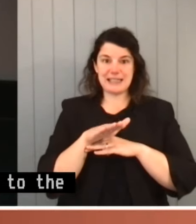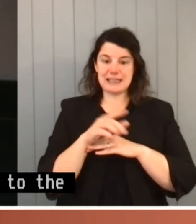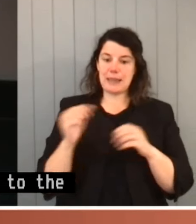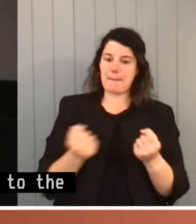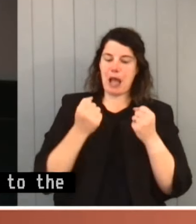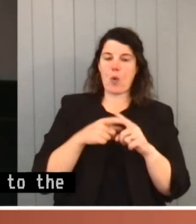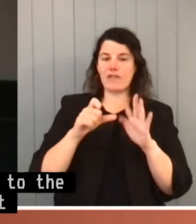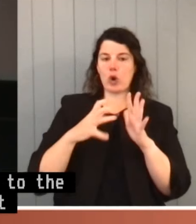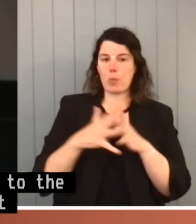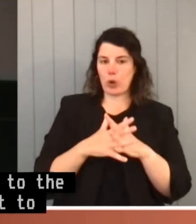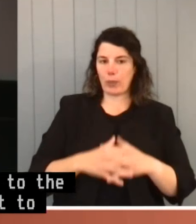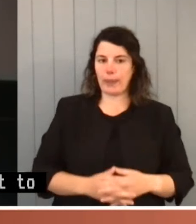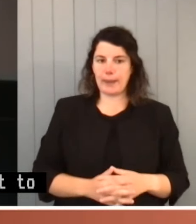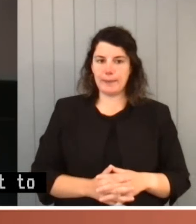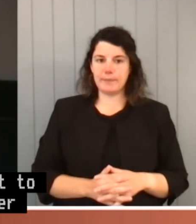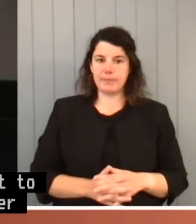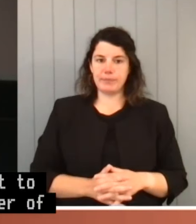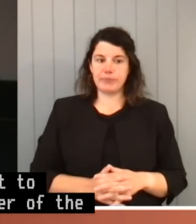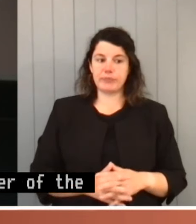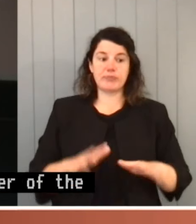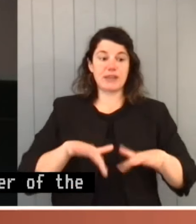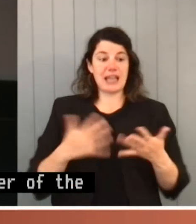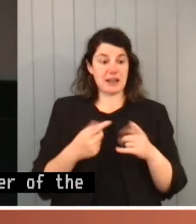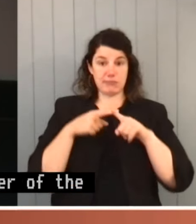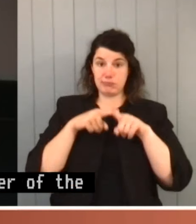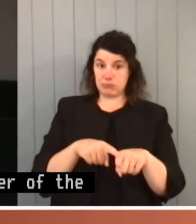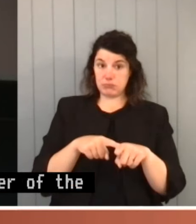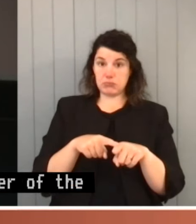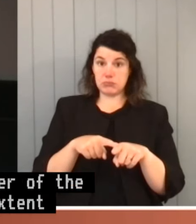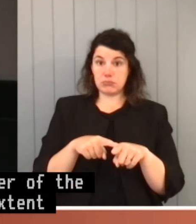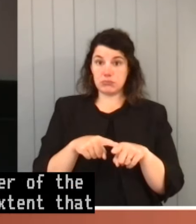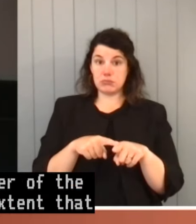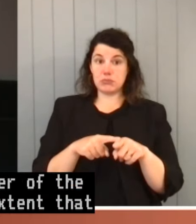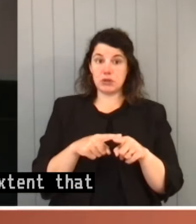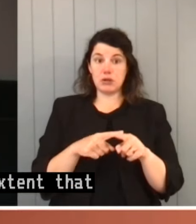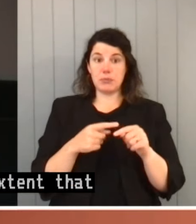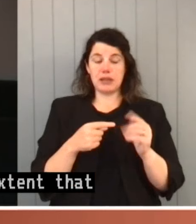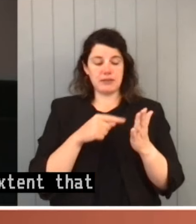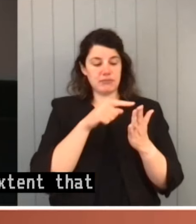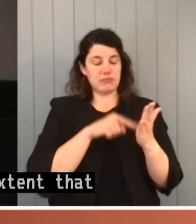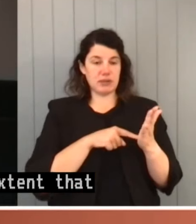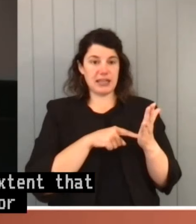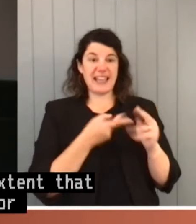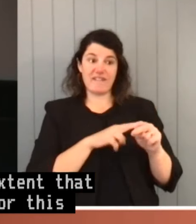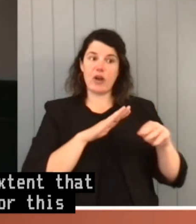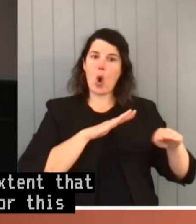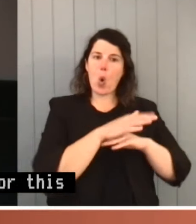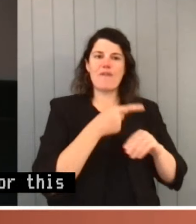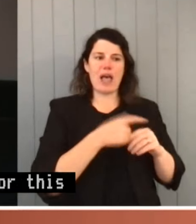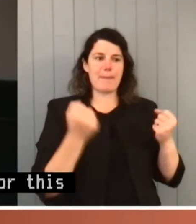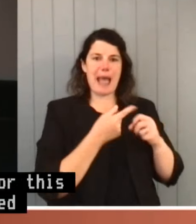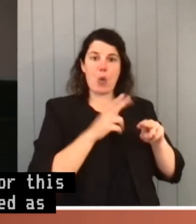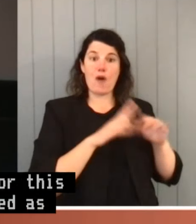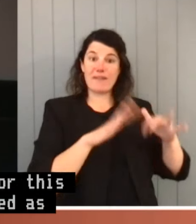And to the extent that any enactment would but for this section have been construed as being in excess of that power, it shall nevertheless